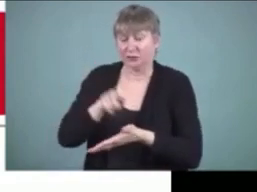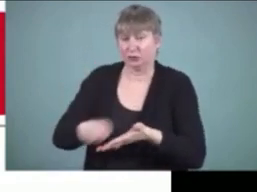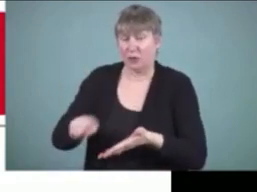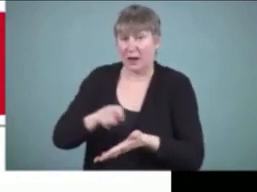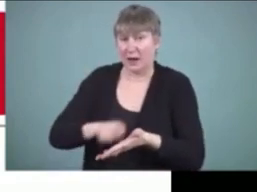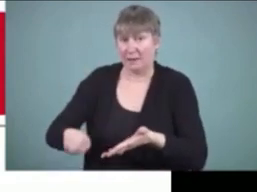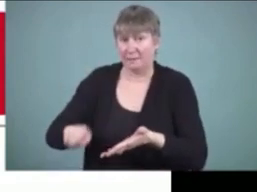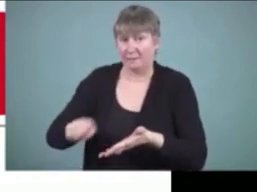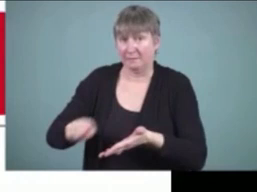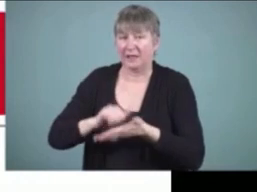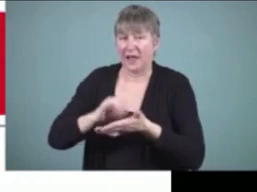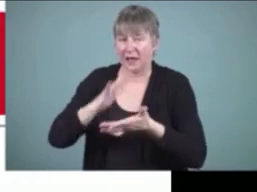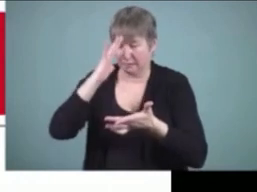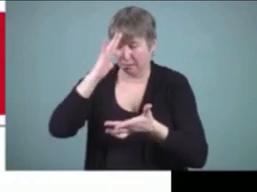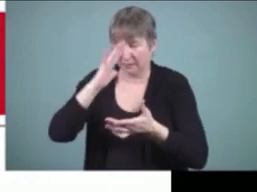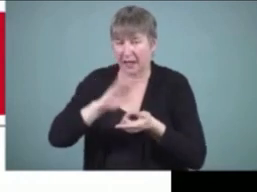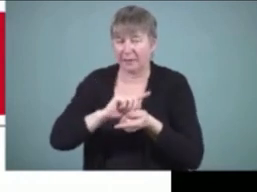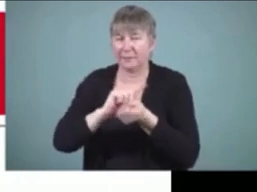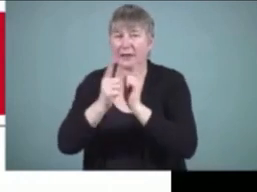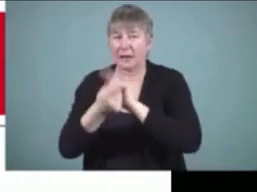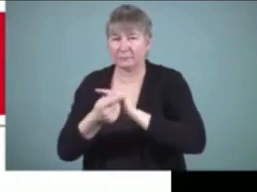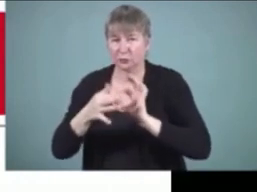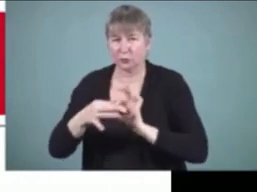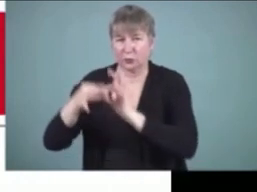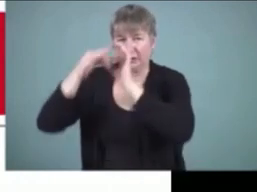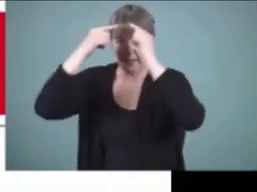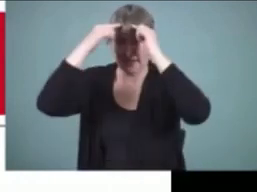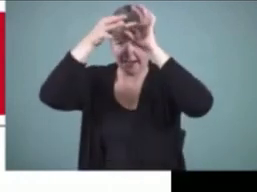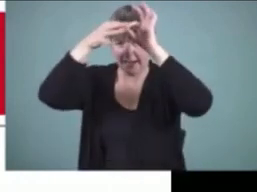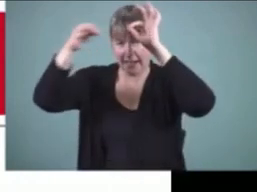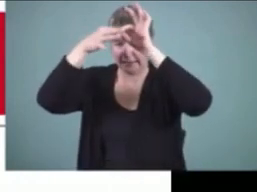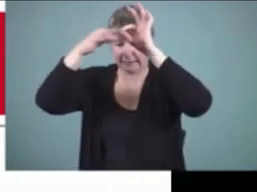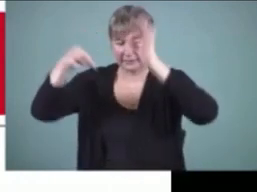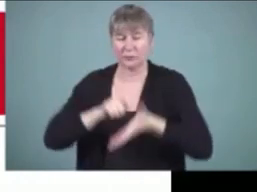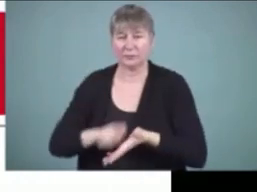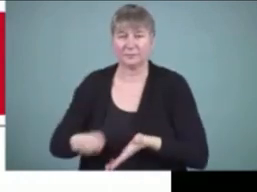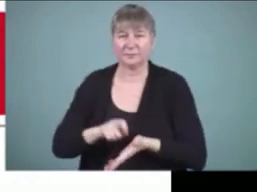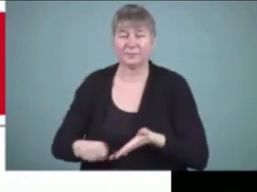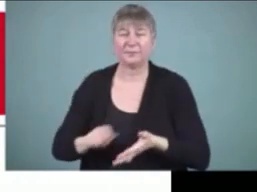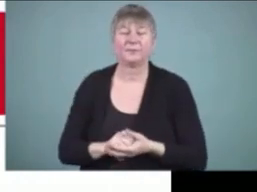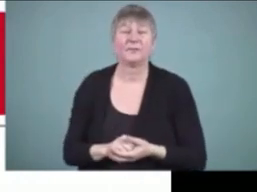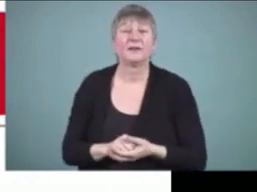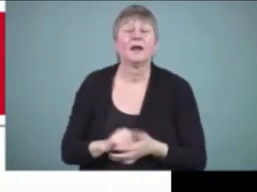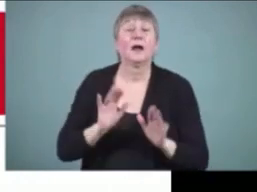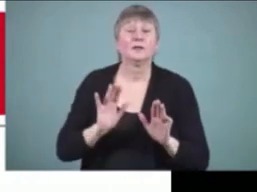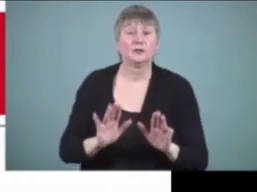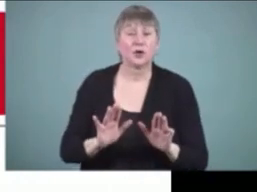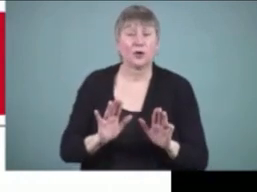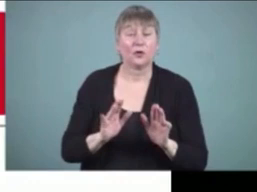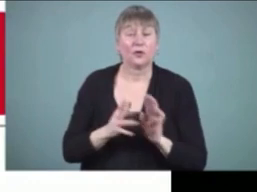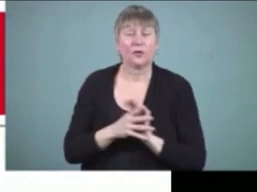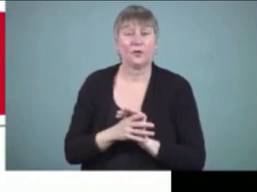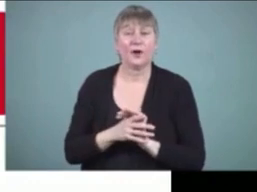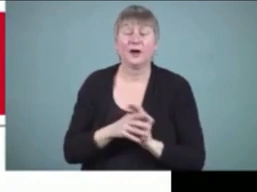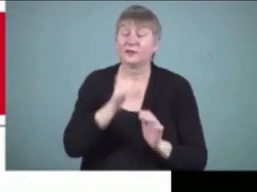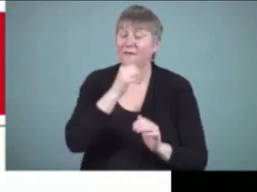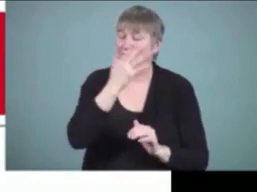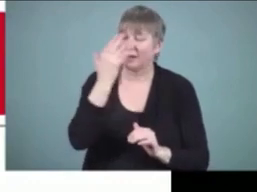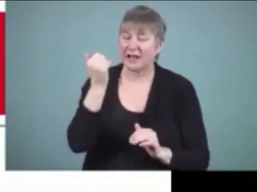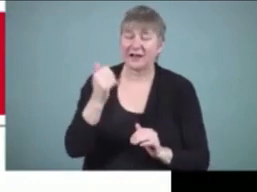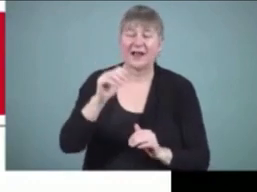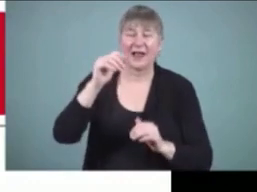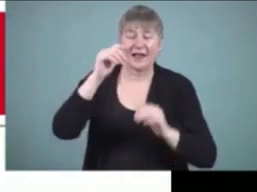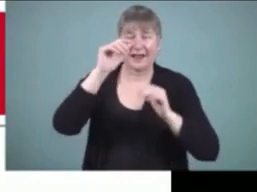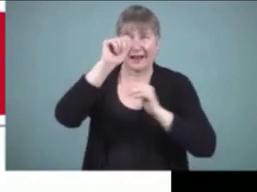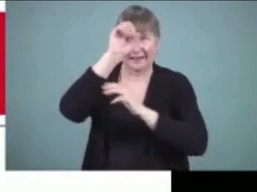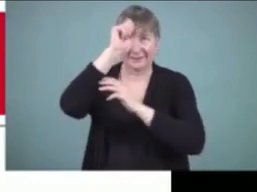in their head the one thing it goes back to something i said very early on you can't dictate in asl in your head